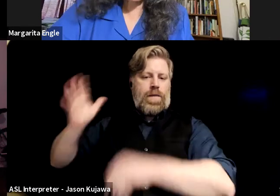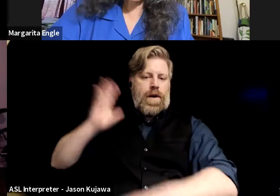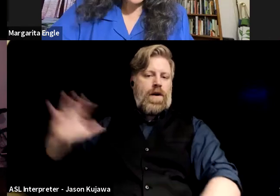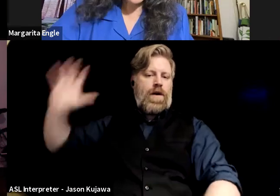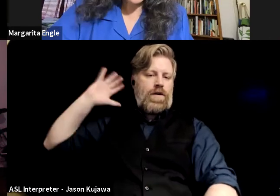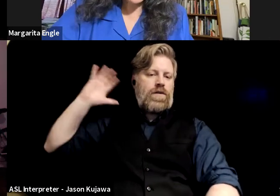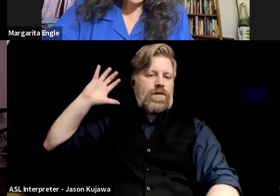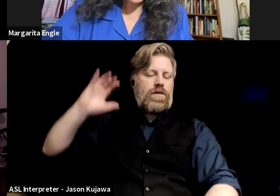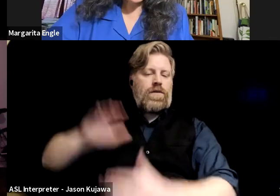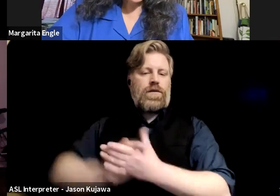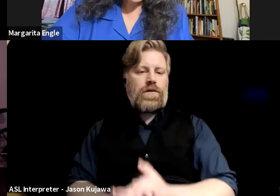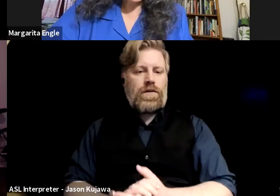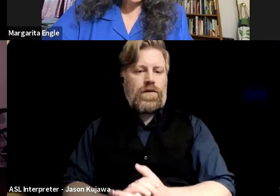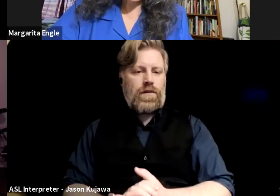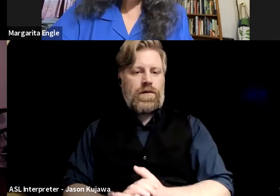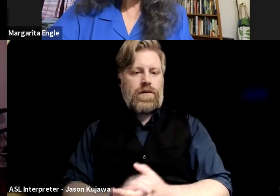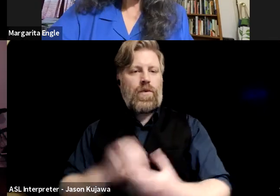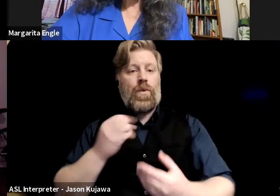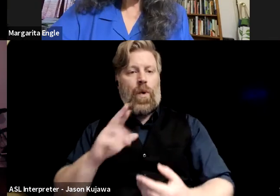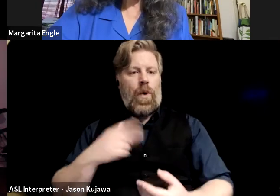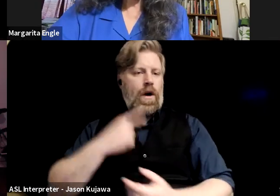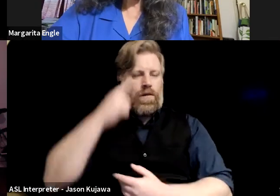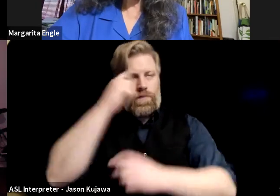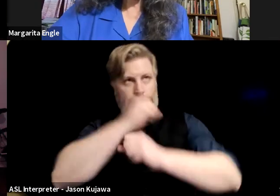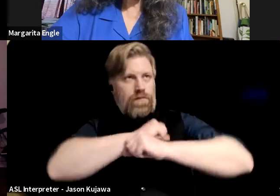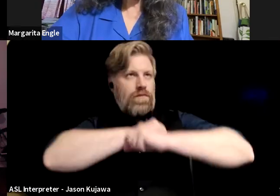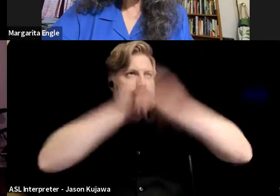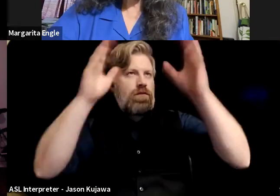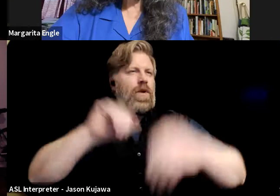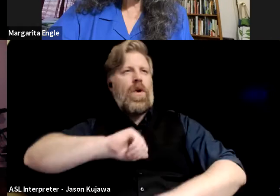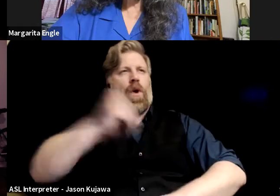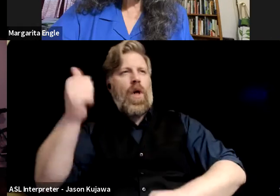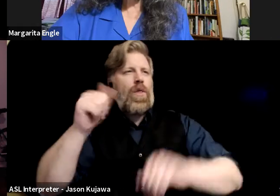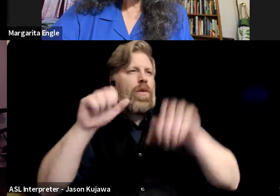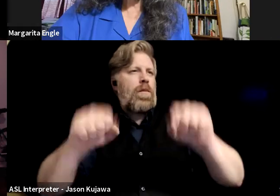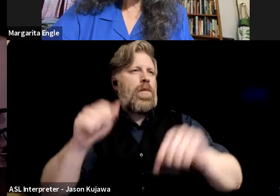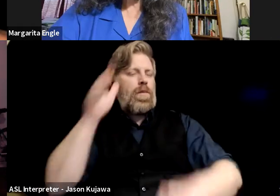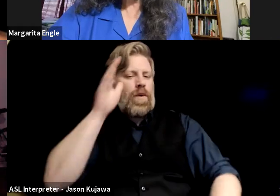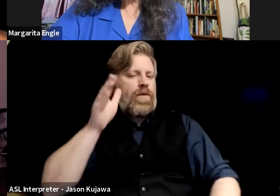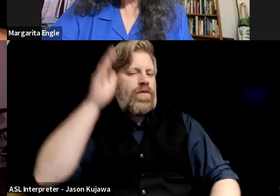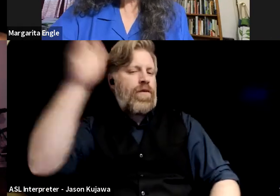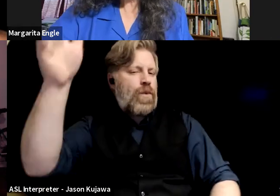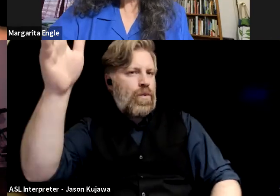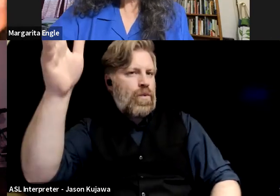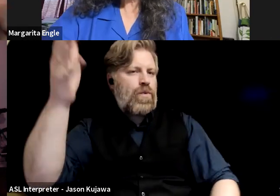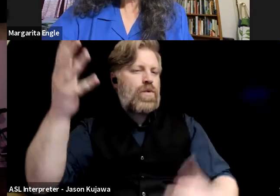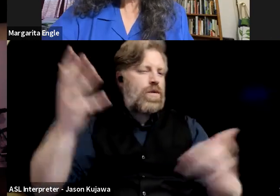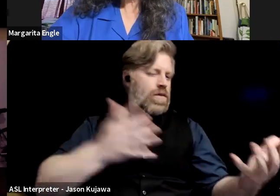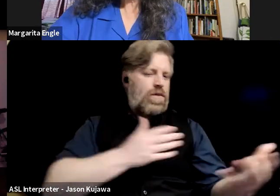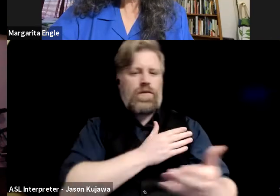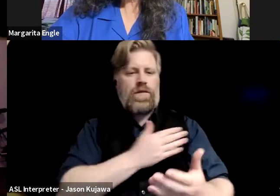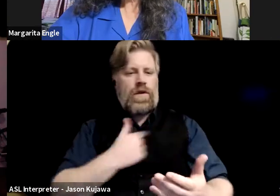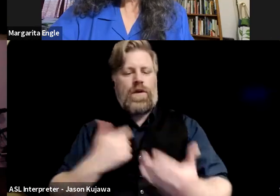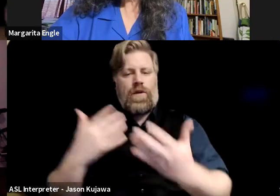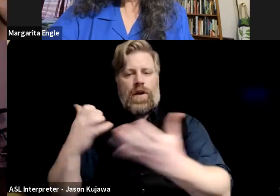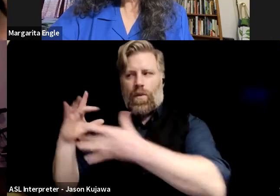uh, dreamed of alternative futures, uh, I mean, present, and then, like, our dreamed of futures, and, like, that there's some kind of, like, thread